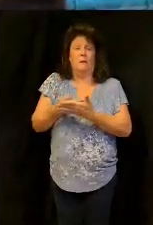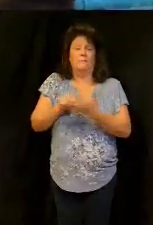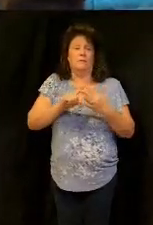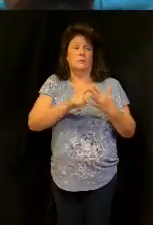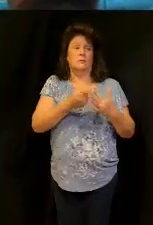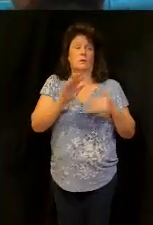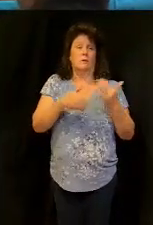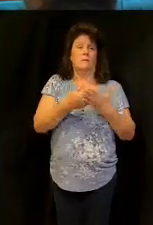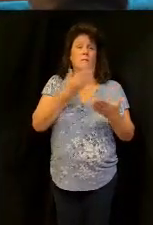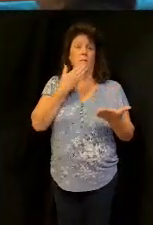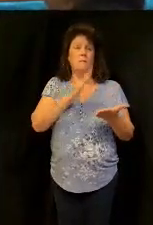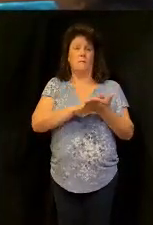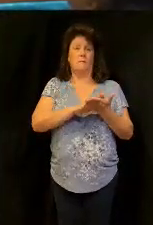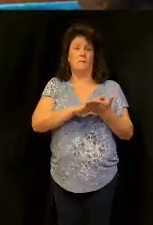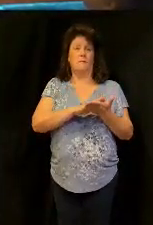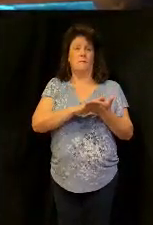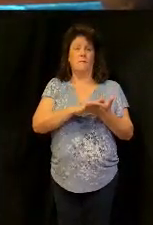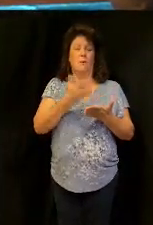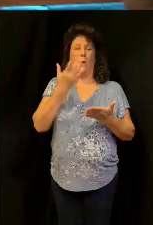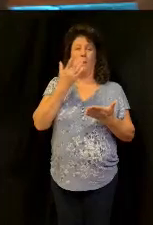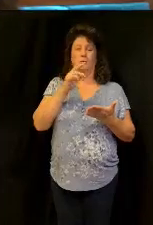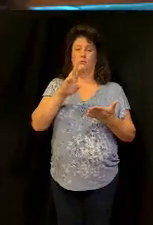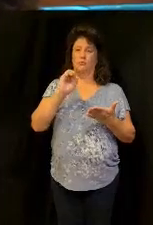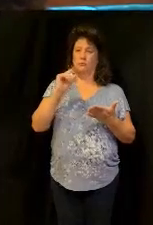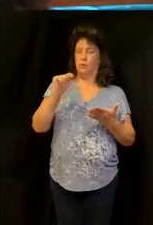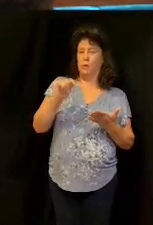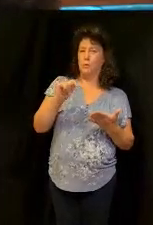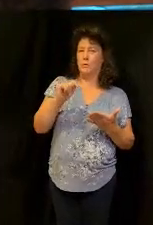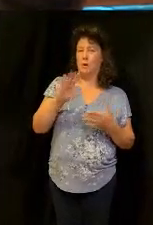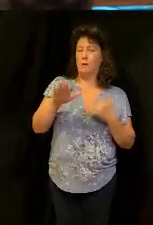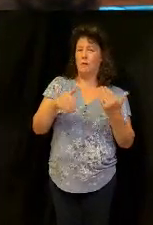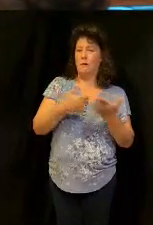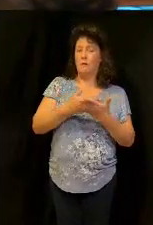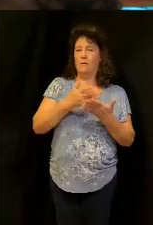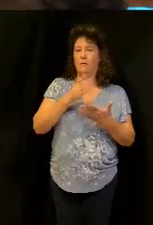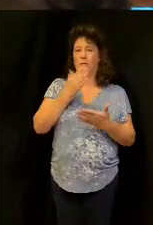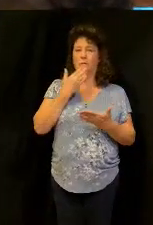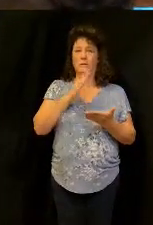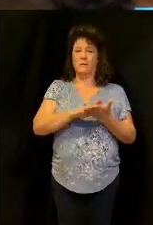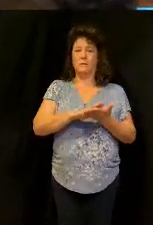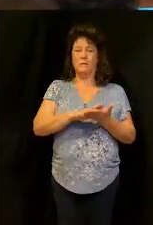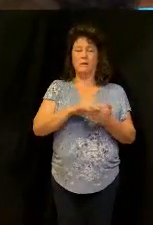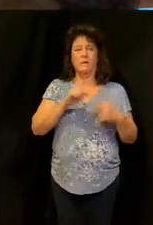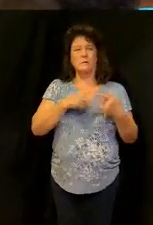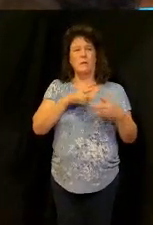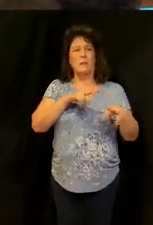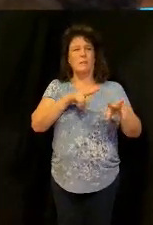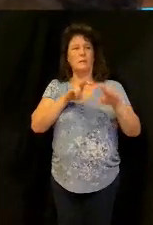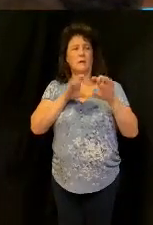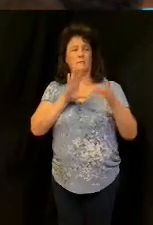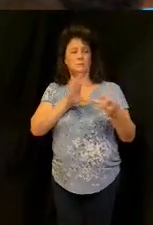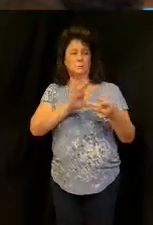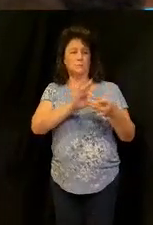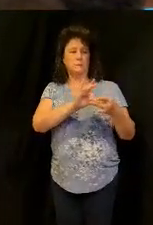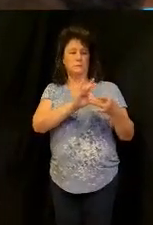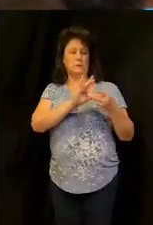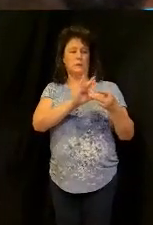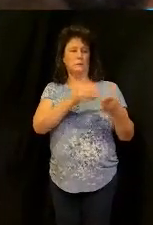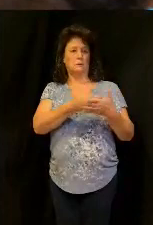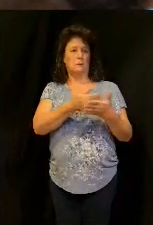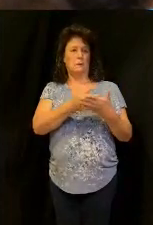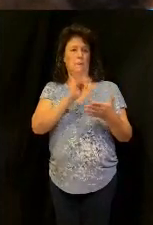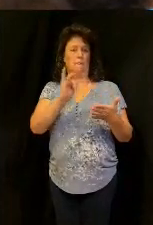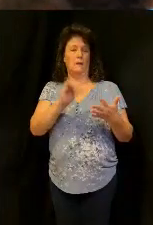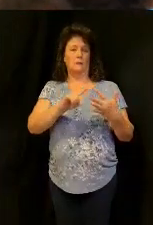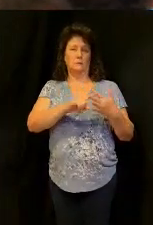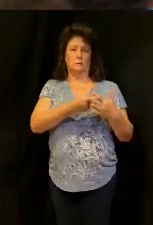evil why is it the root of all evil it's not about the money it's about the selfishness that's attached to the money that's the root of all